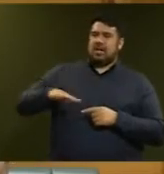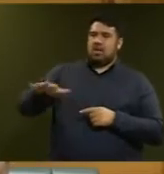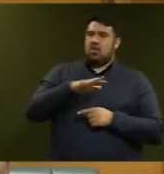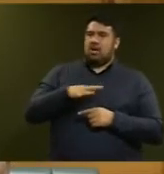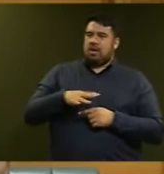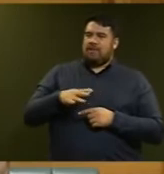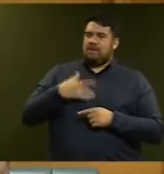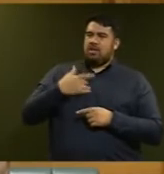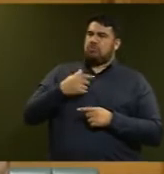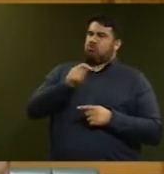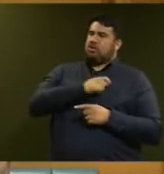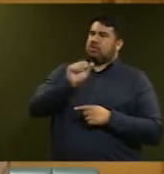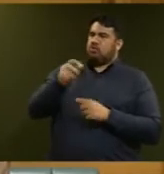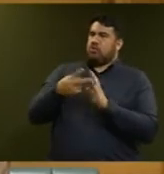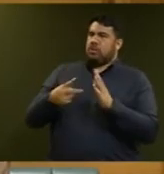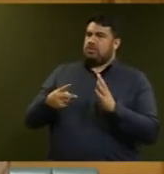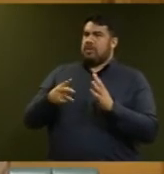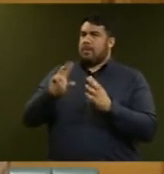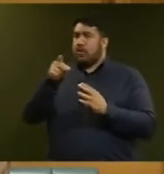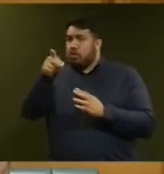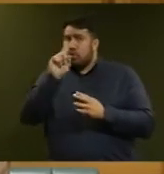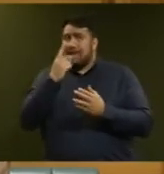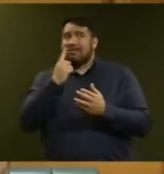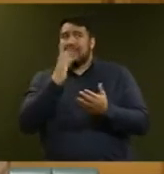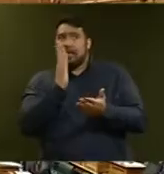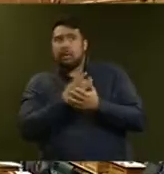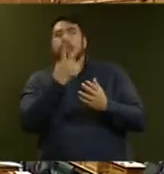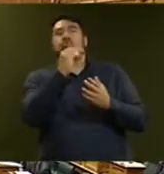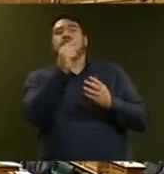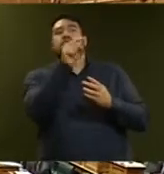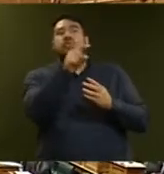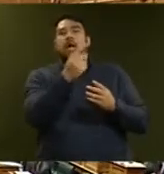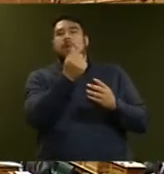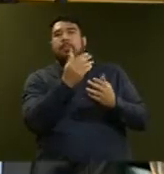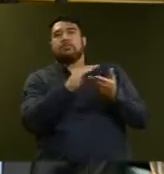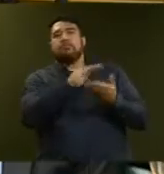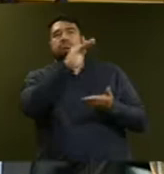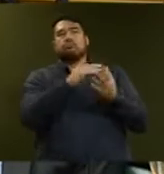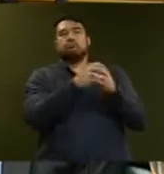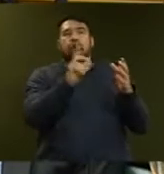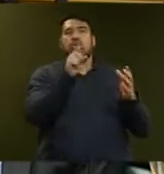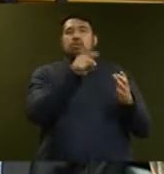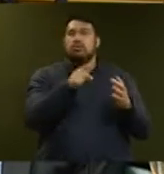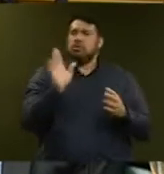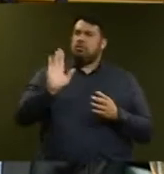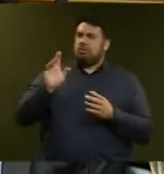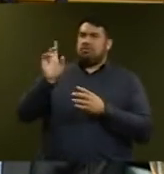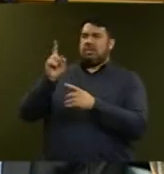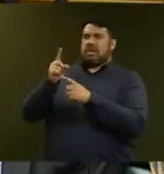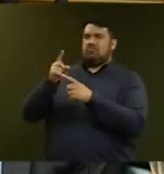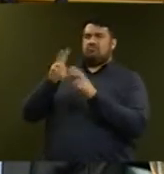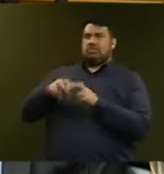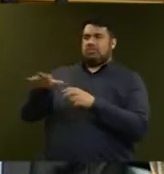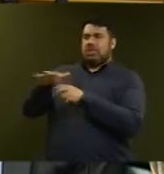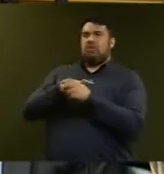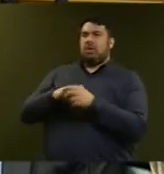she's unable to give any such forecast for 2020? Mr Speaker, the sector can have confidence because I've just received